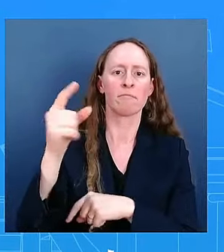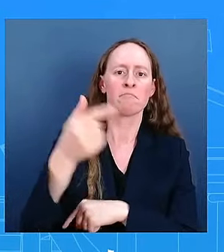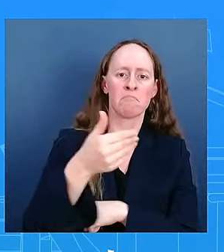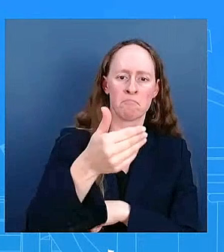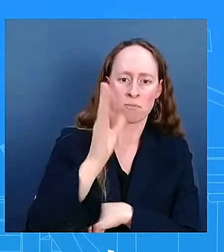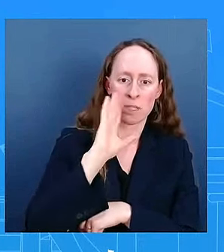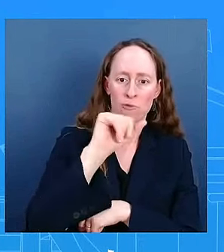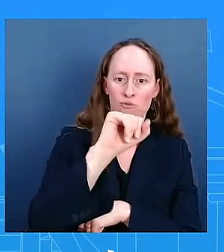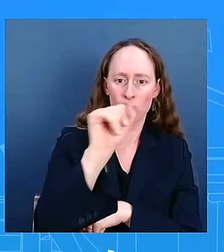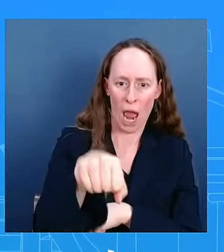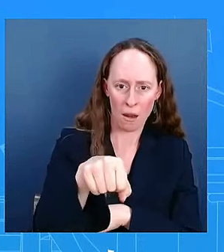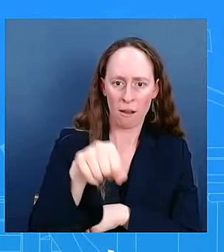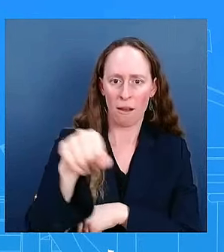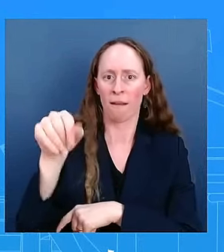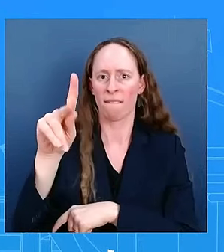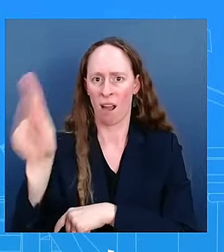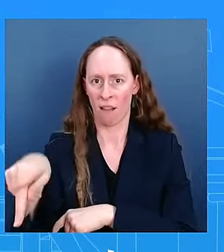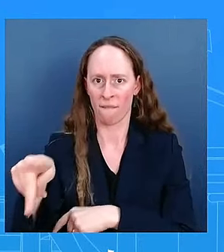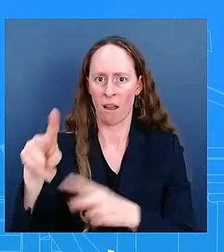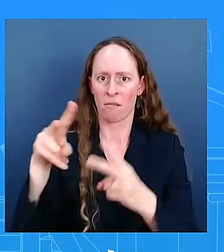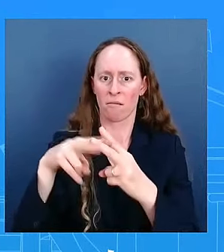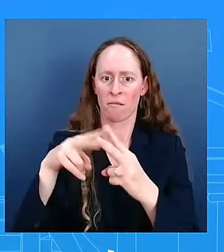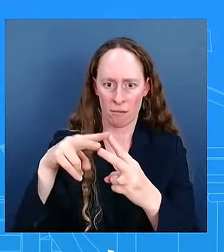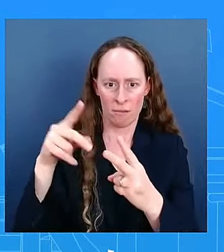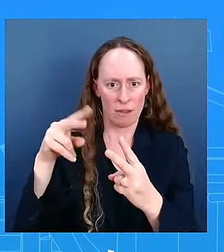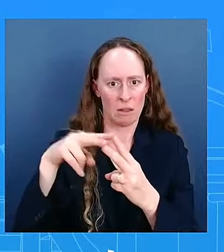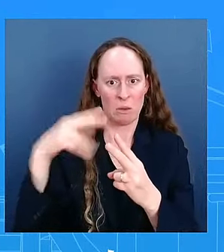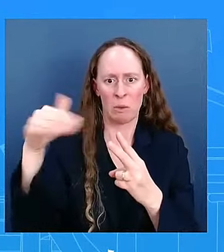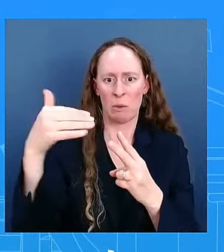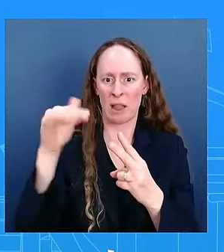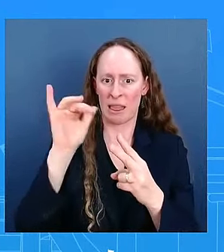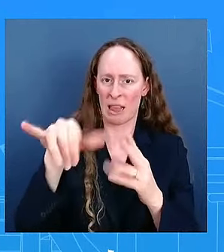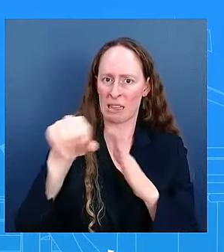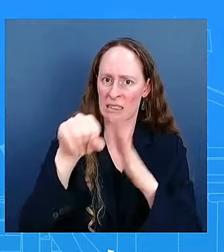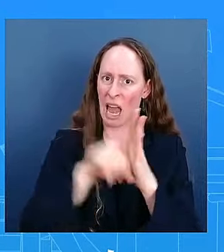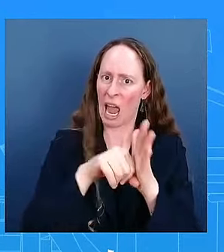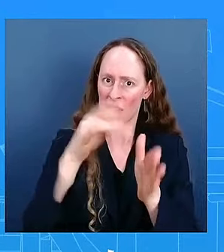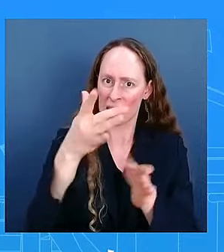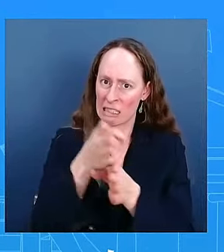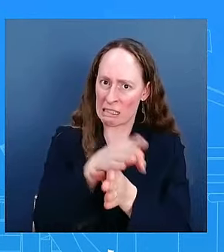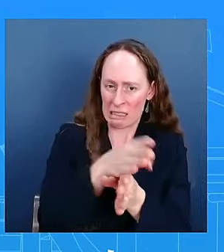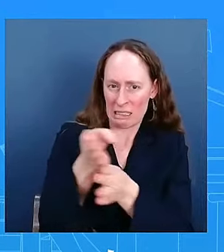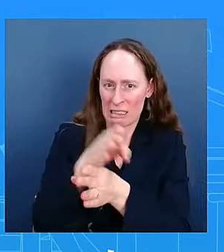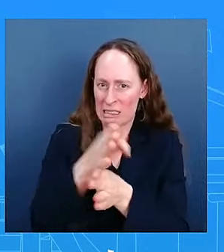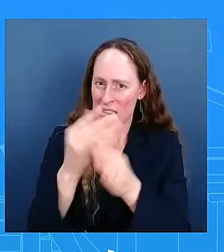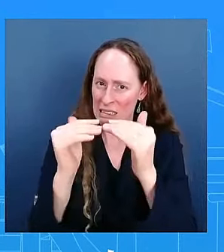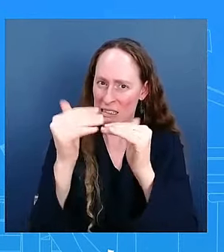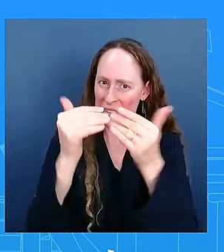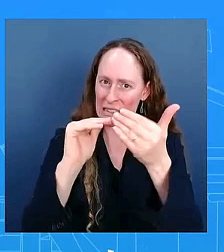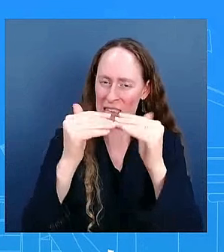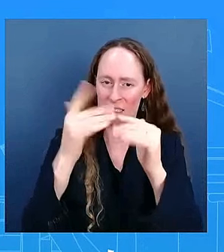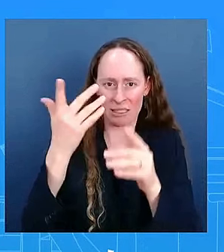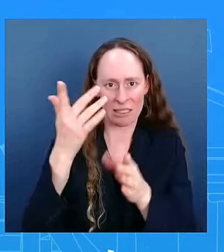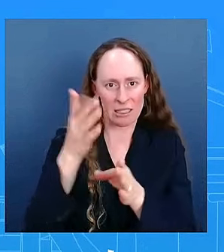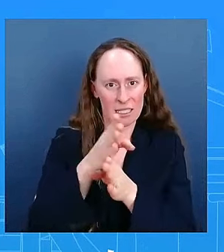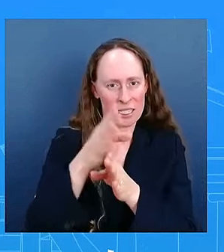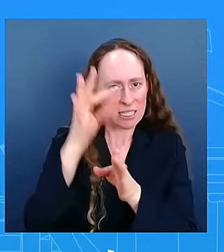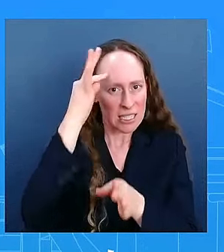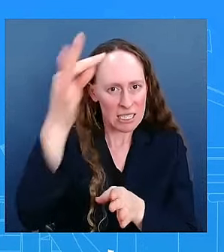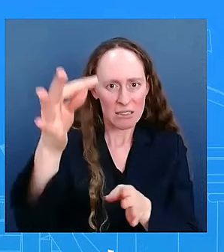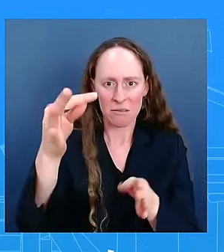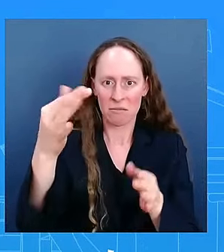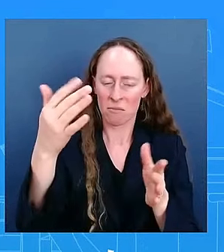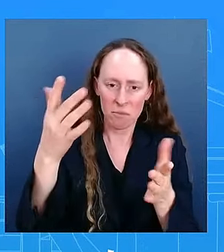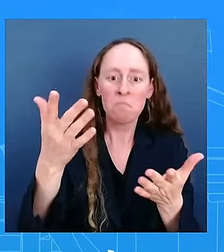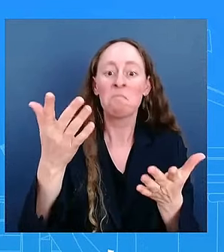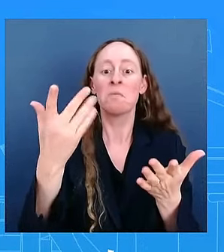can you talk about what he's going to be doing there uh if one of those stops and second is there any thought to not having him out on the campaign trail